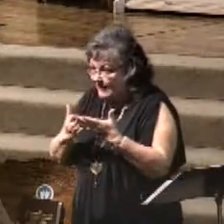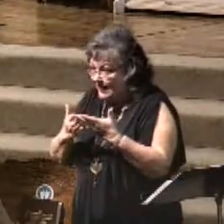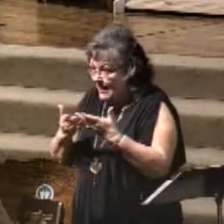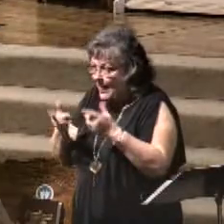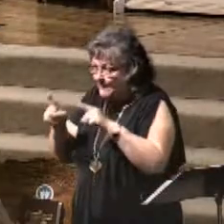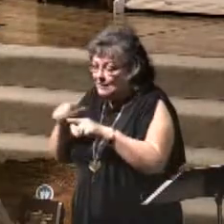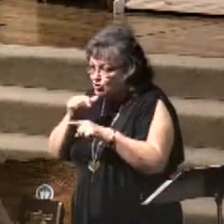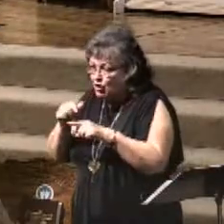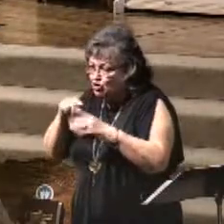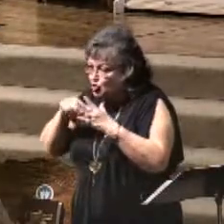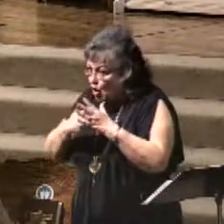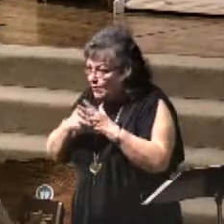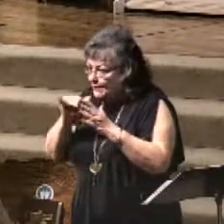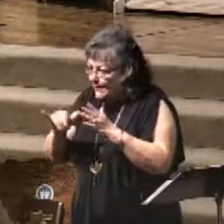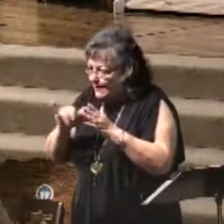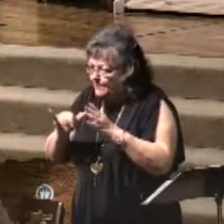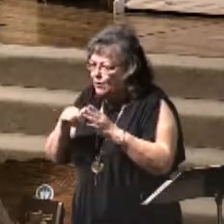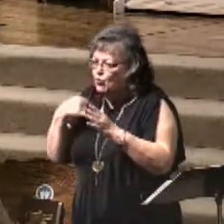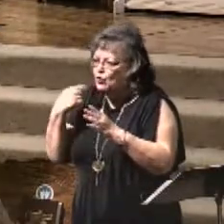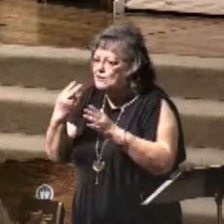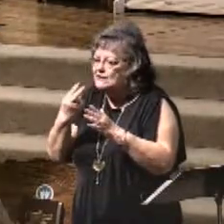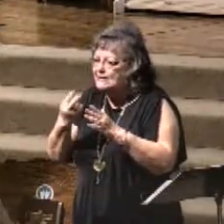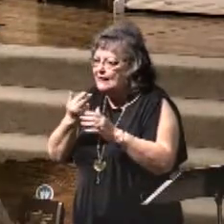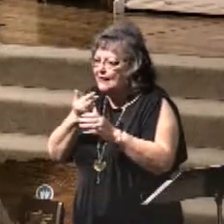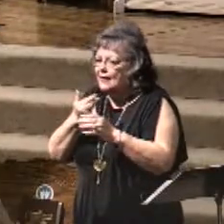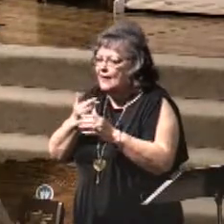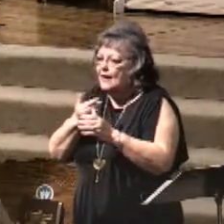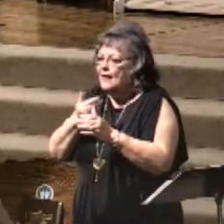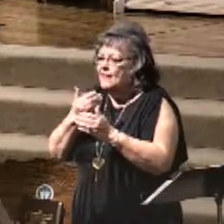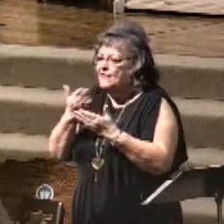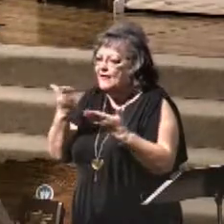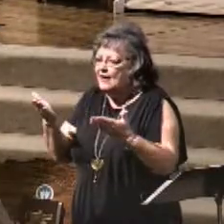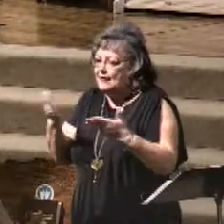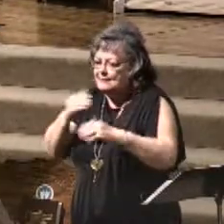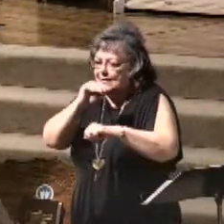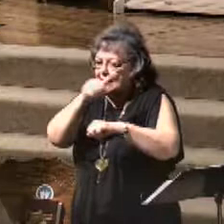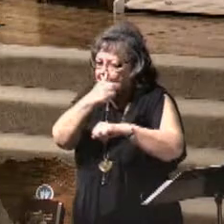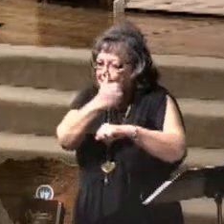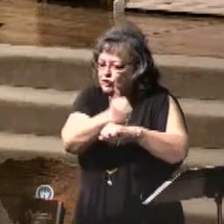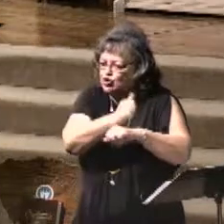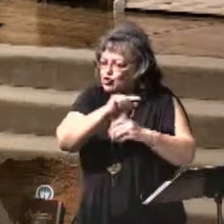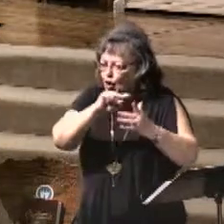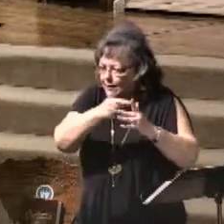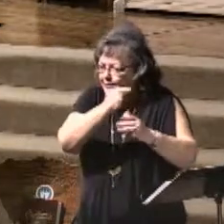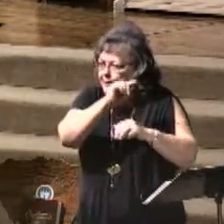started, we're seeing everything get in place, and I'll share those with you tonight.